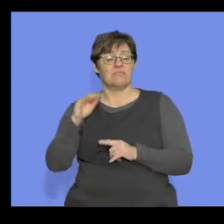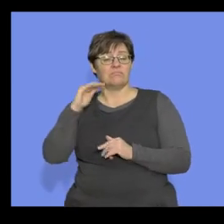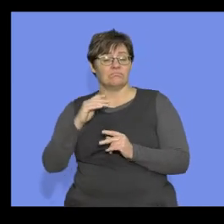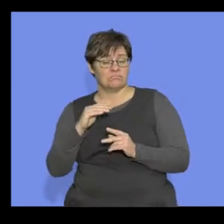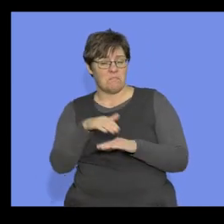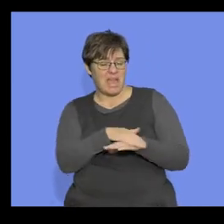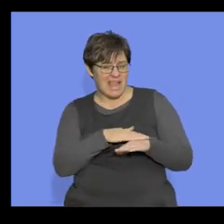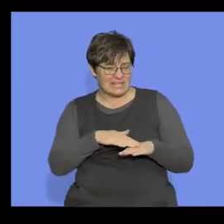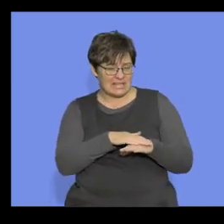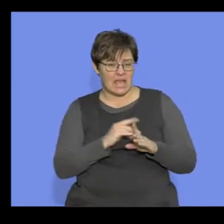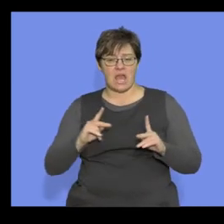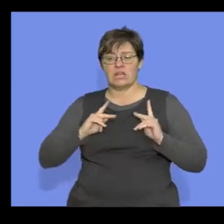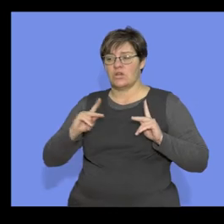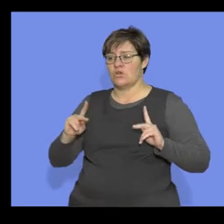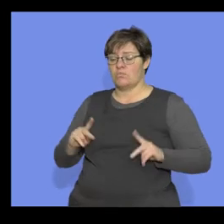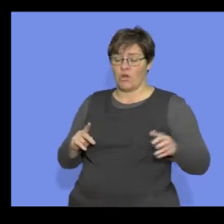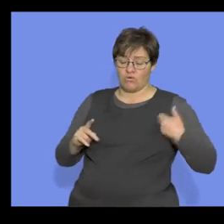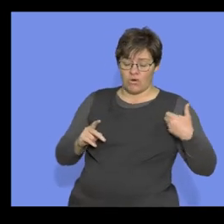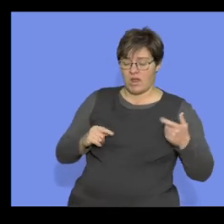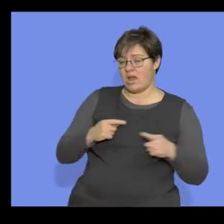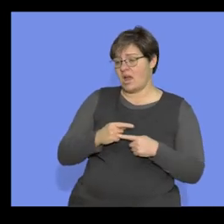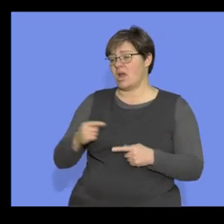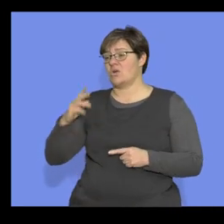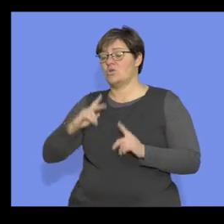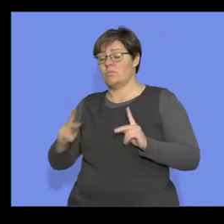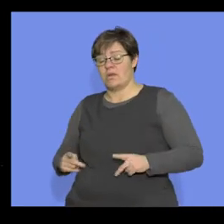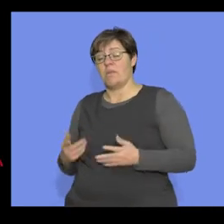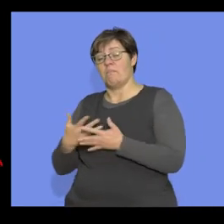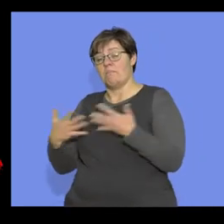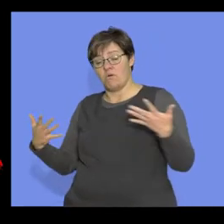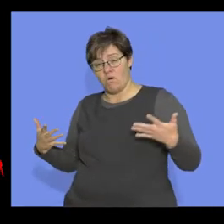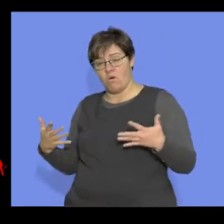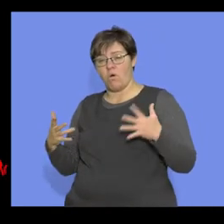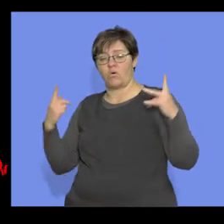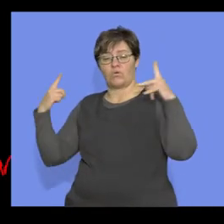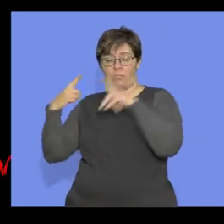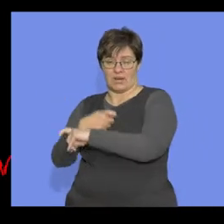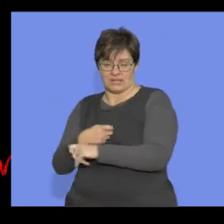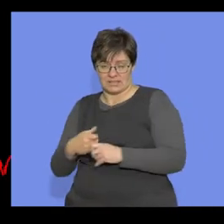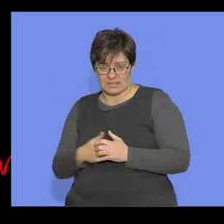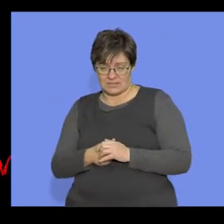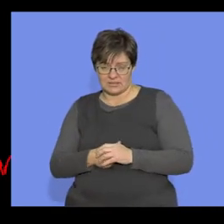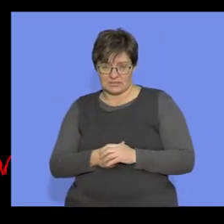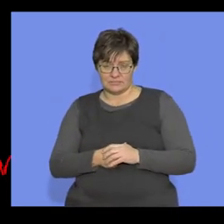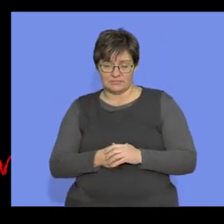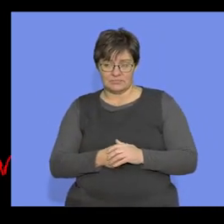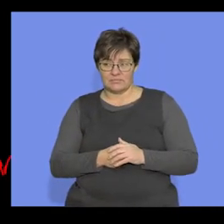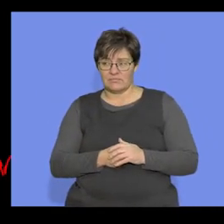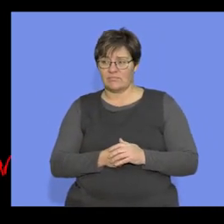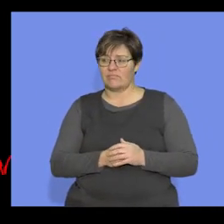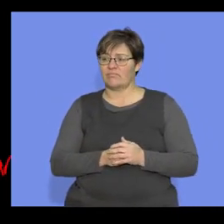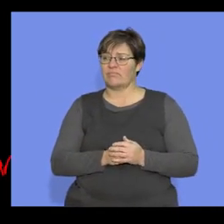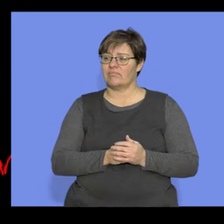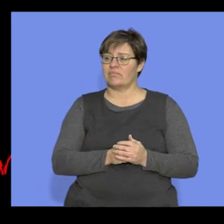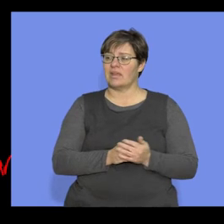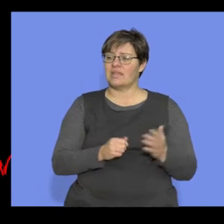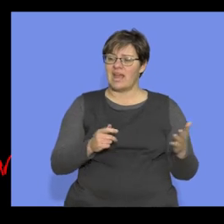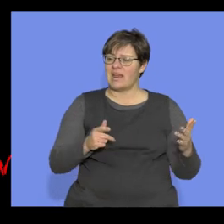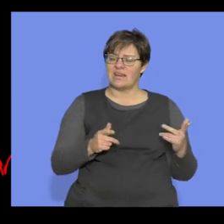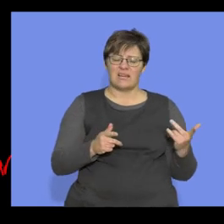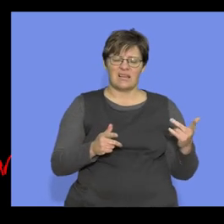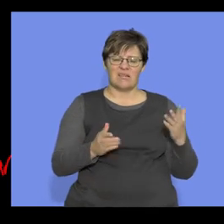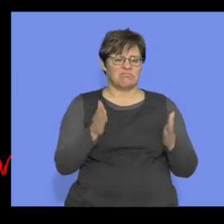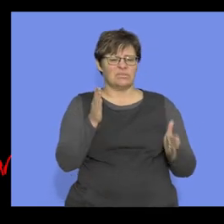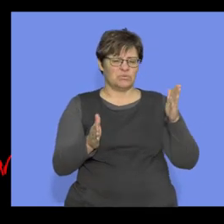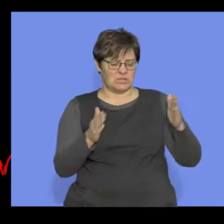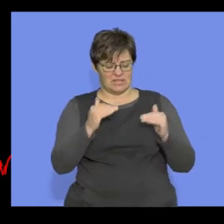and human, right, as your most complex. And these guys kind of fit